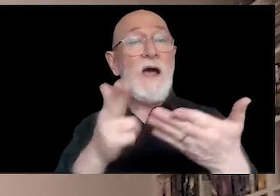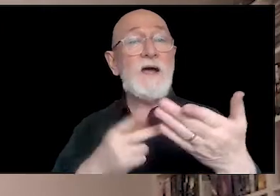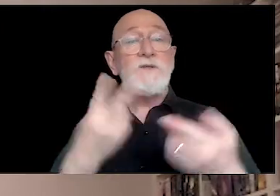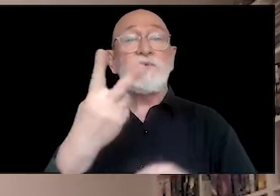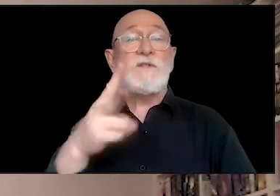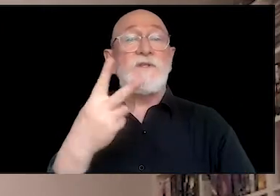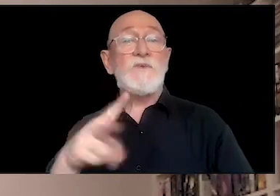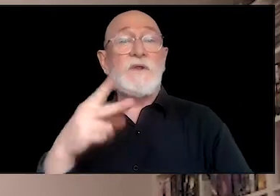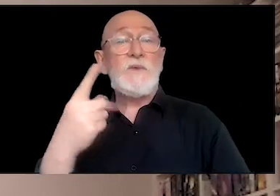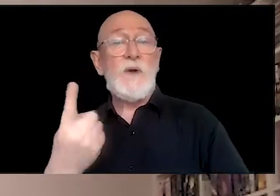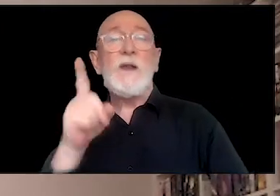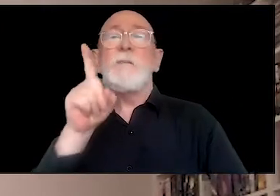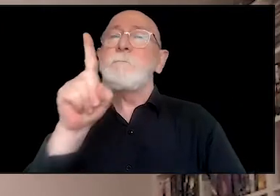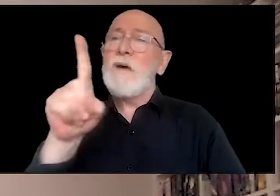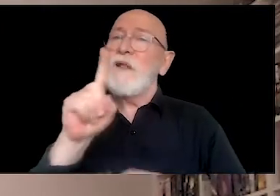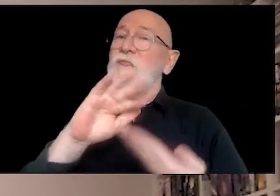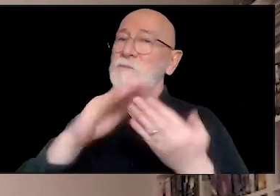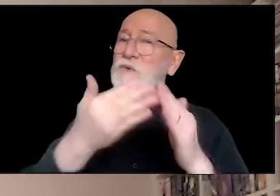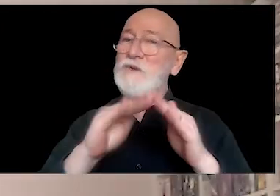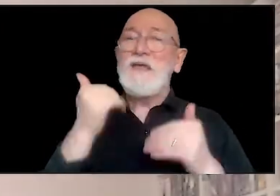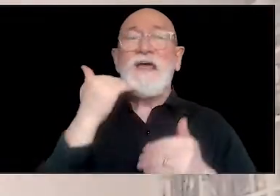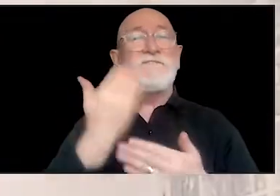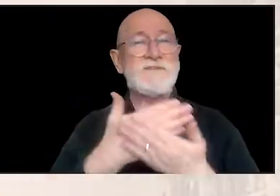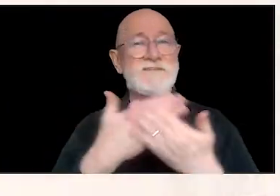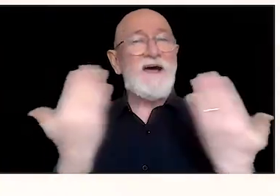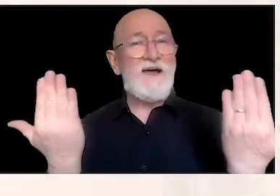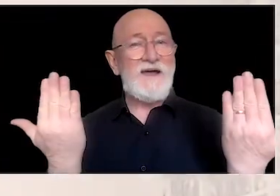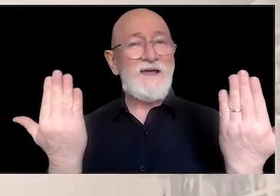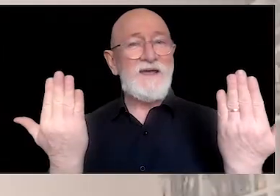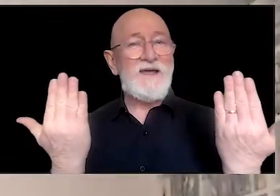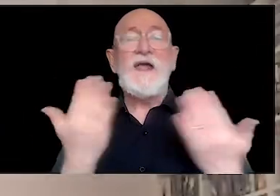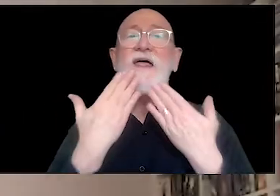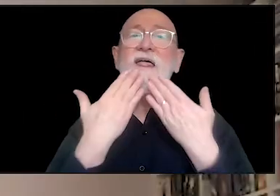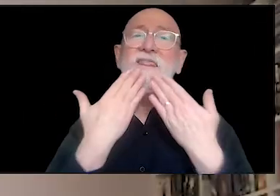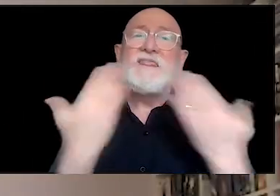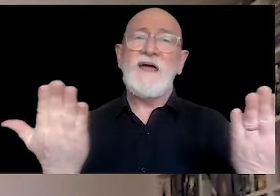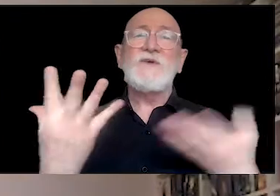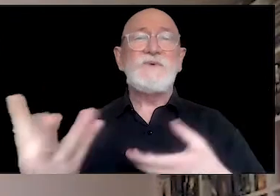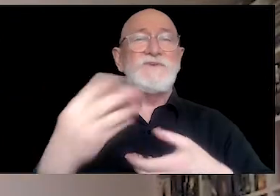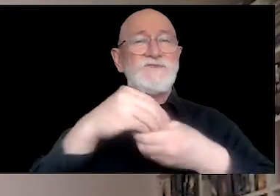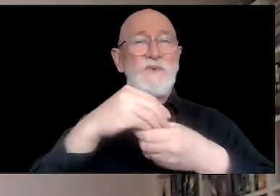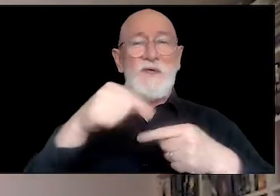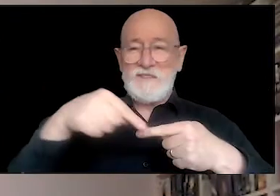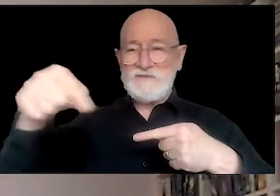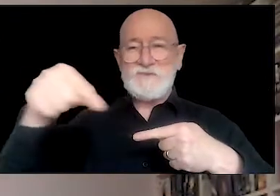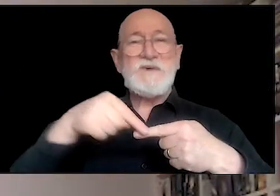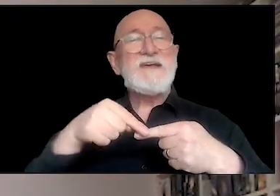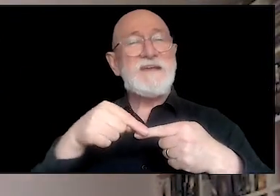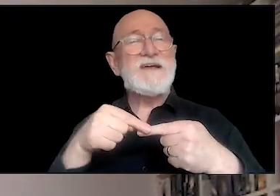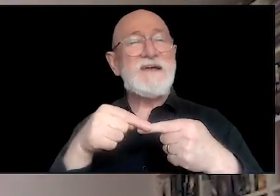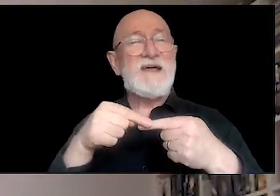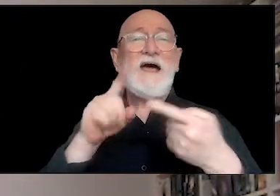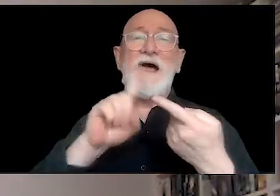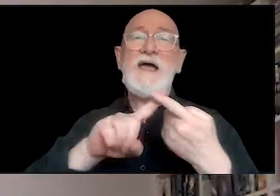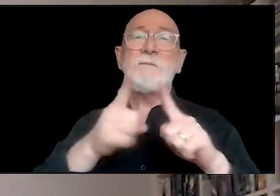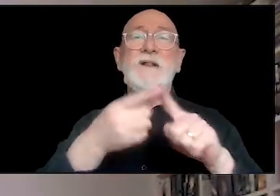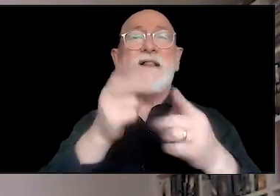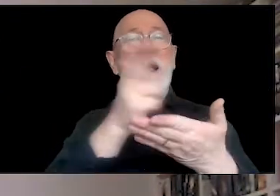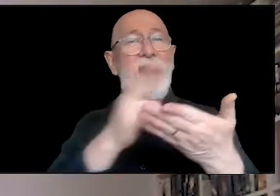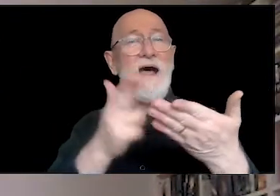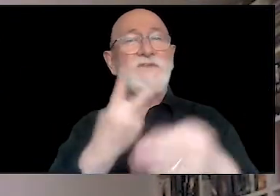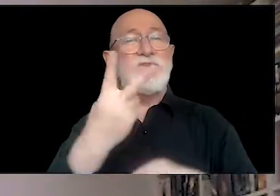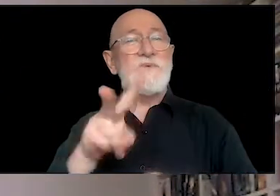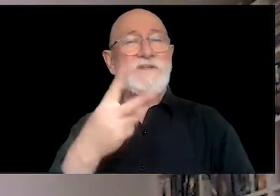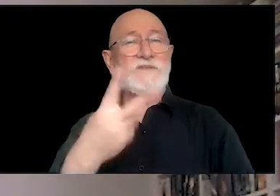artworks by our artists and the array of colours. Please join me in thanking all of our ABLE artists for their